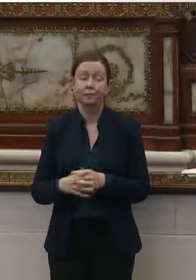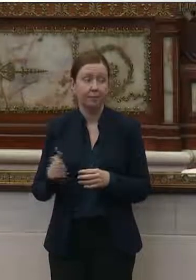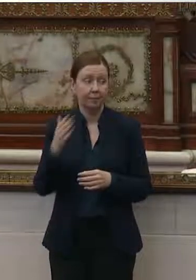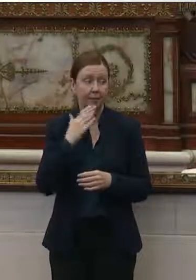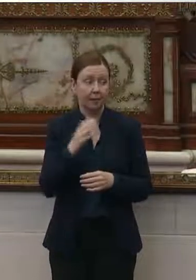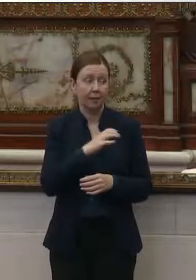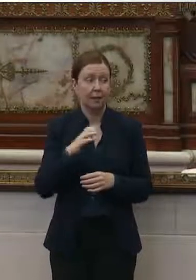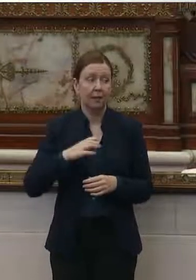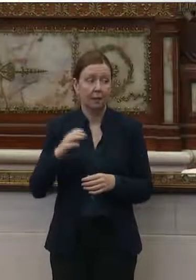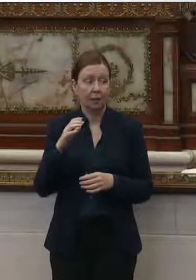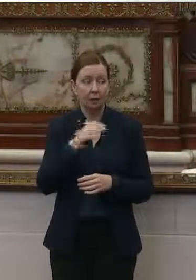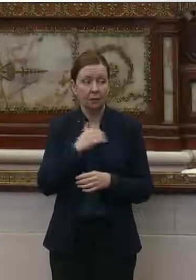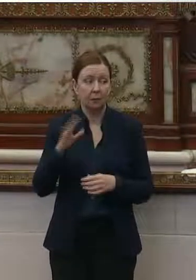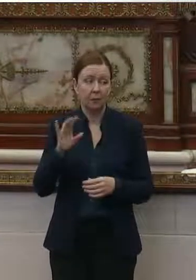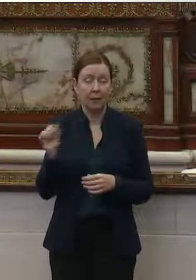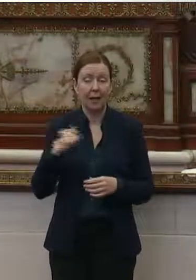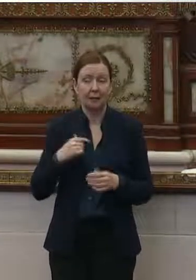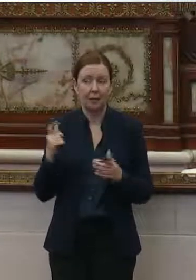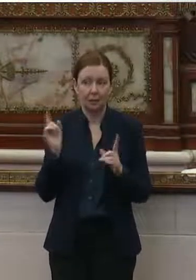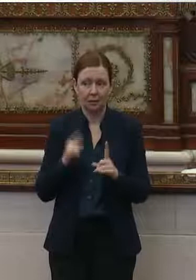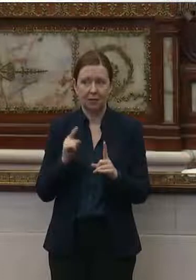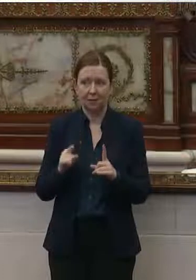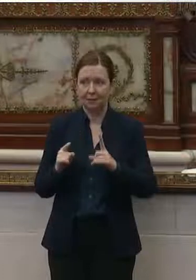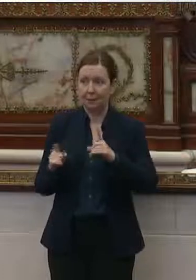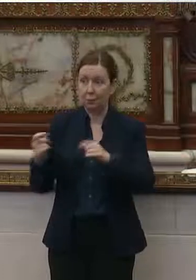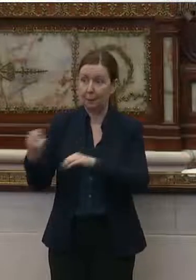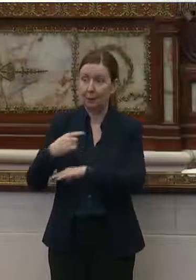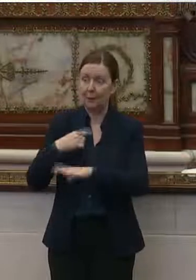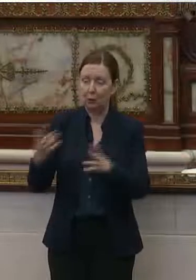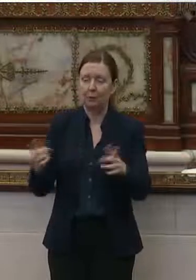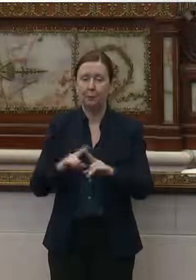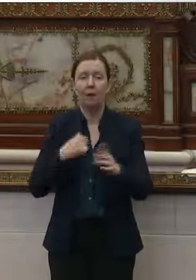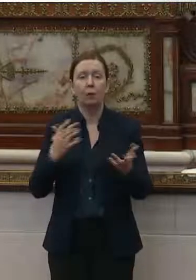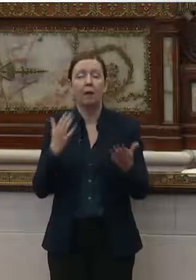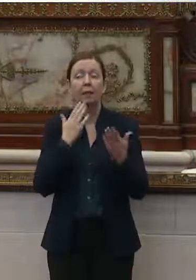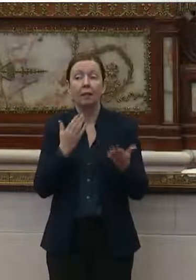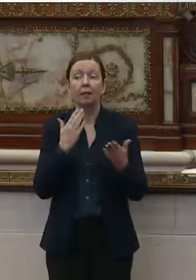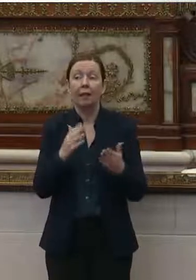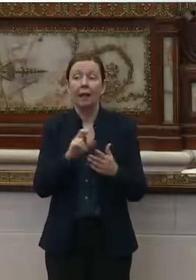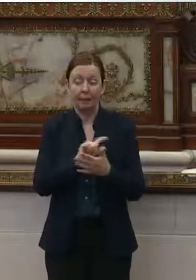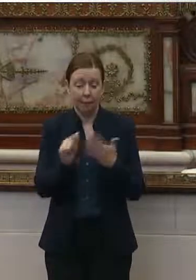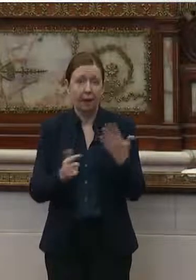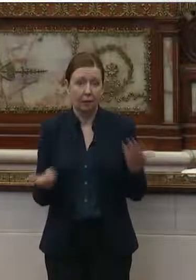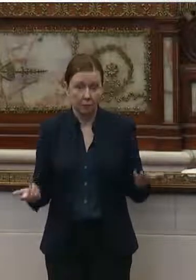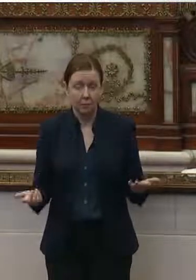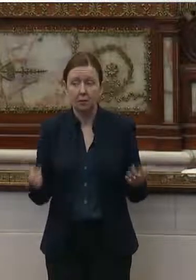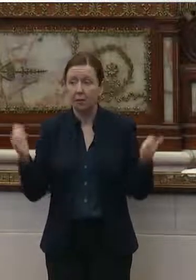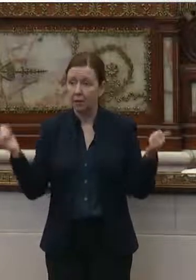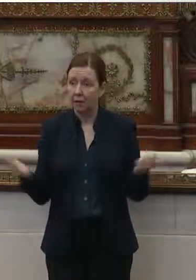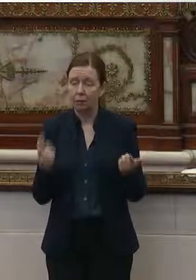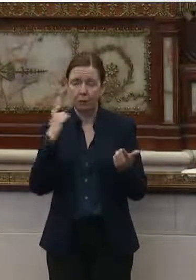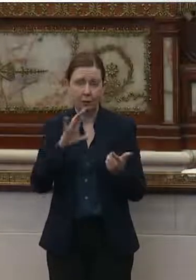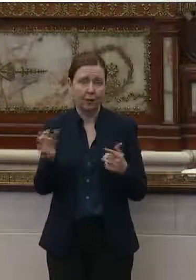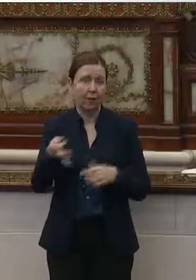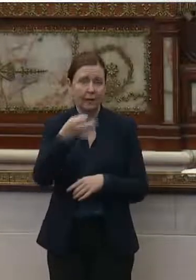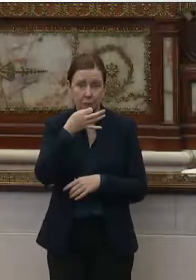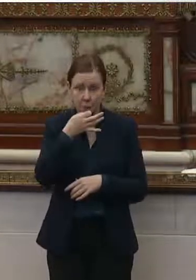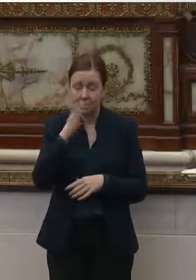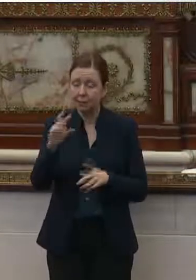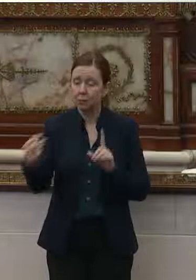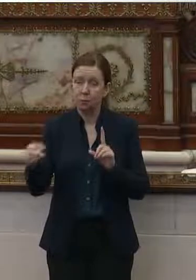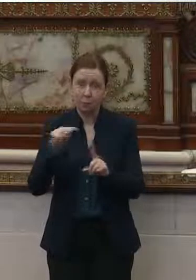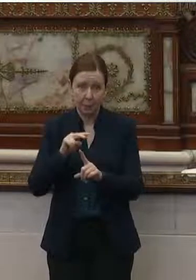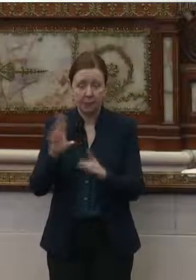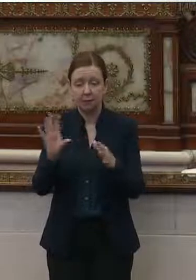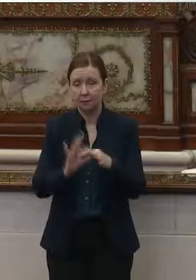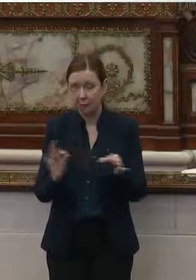Thank you, Councilman Vass. was getting to, you beat me to it, I didn't have to do that. I just wanted to thank the panel, everybody for their expertise, their perspective,